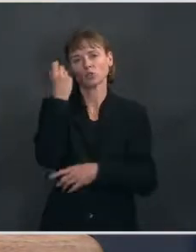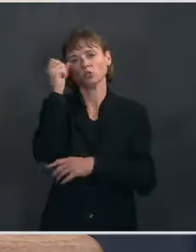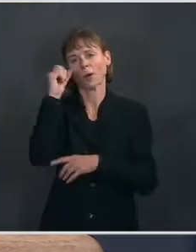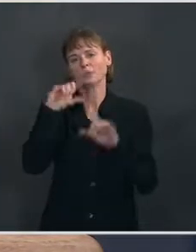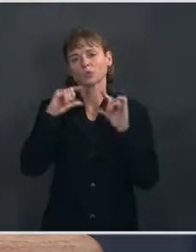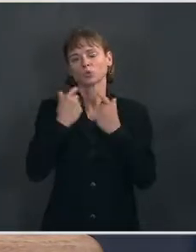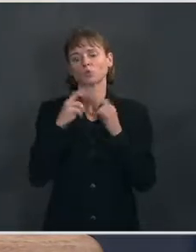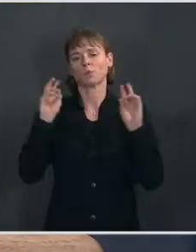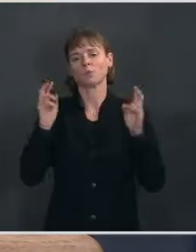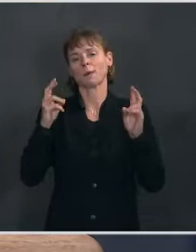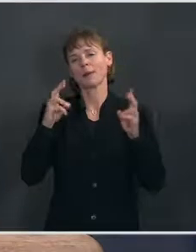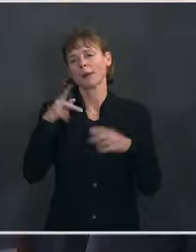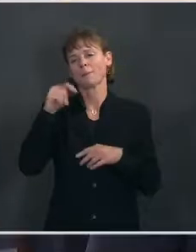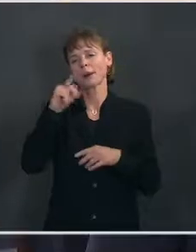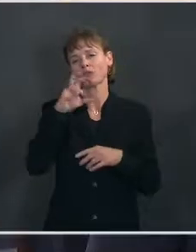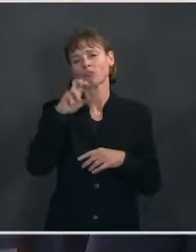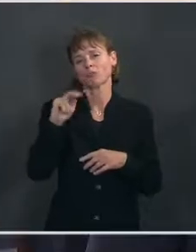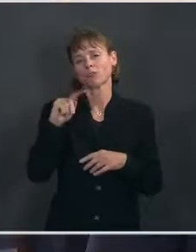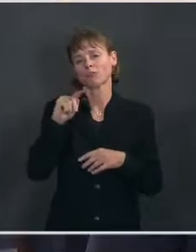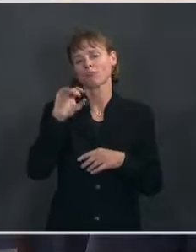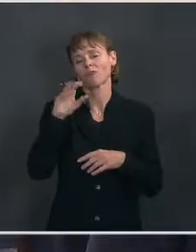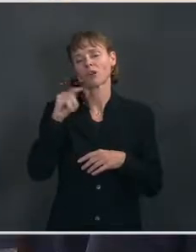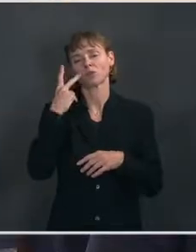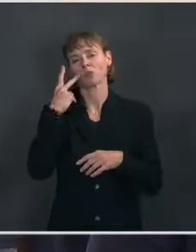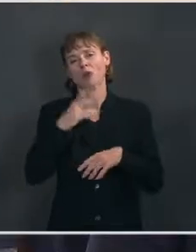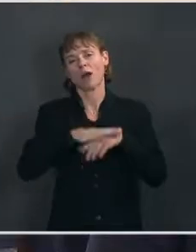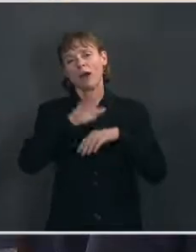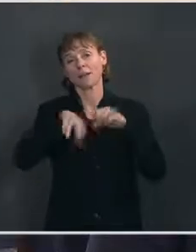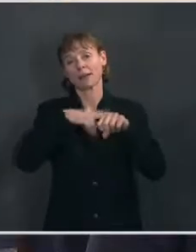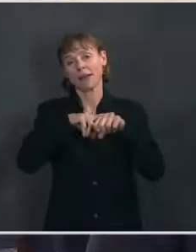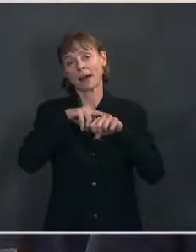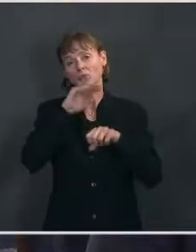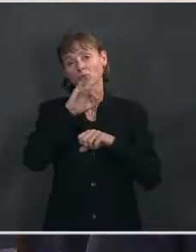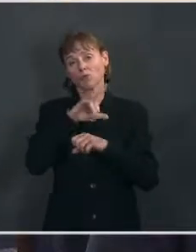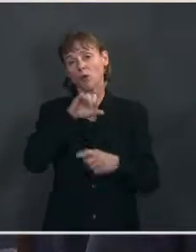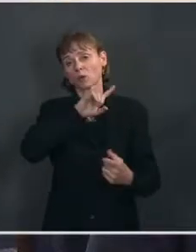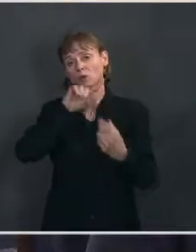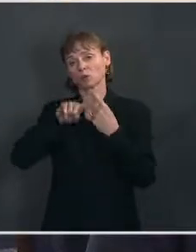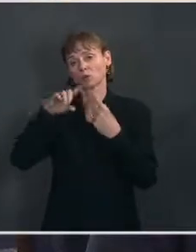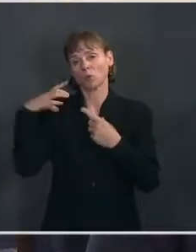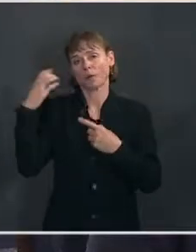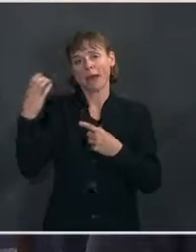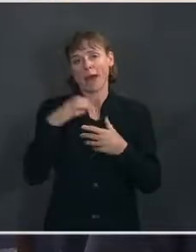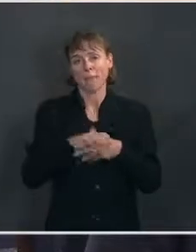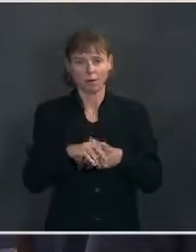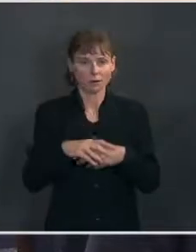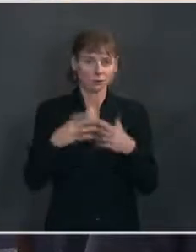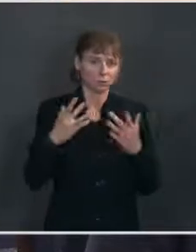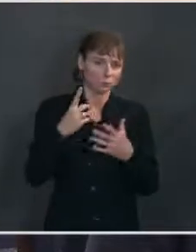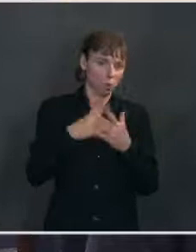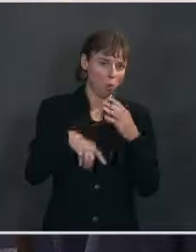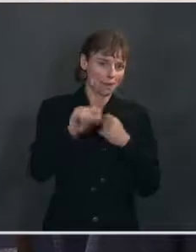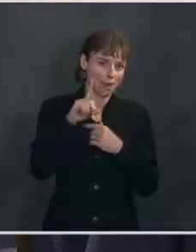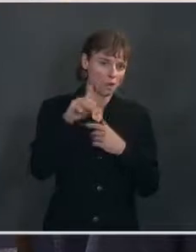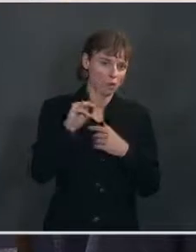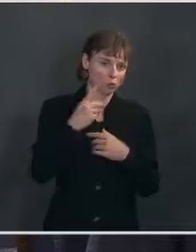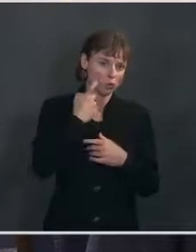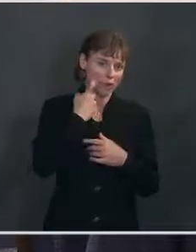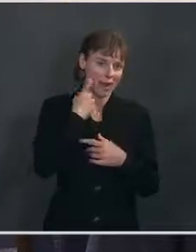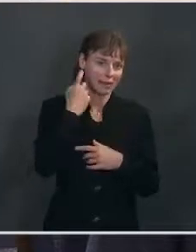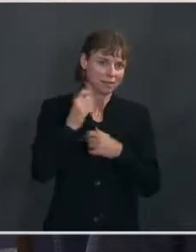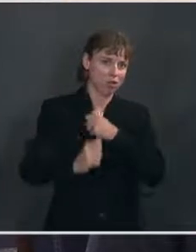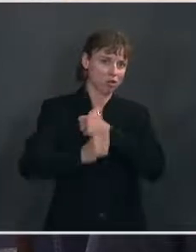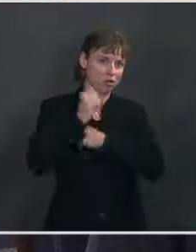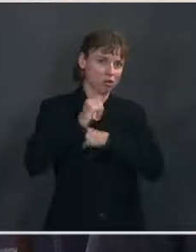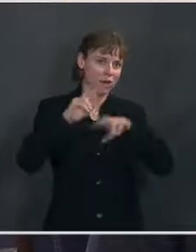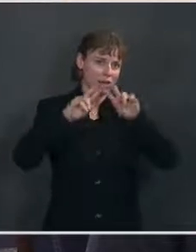filmed marching on the National Mall toward the Capitol. What is the administration's latest threat assessment on white supremacist